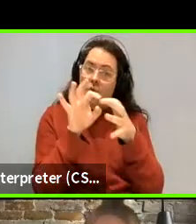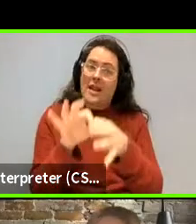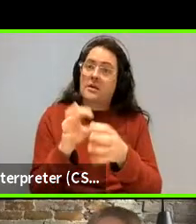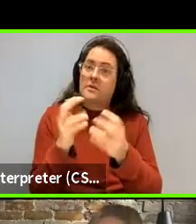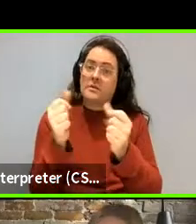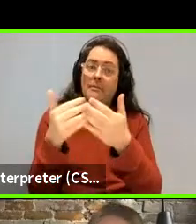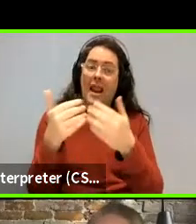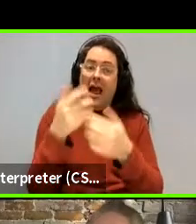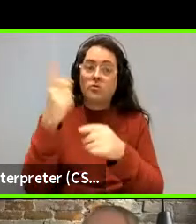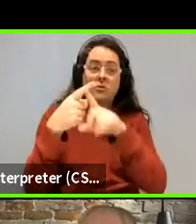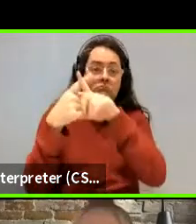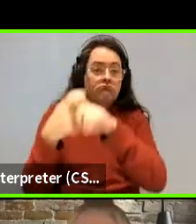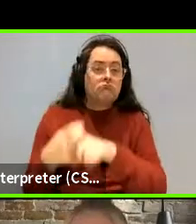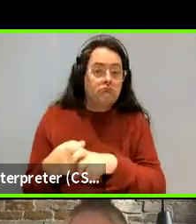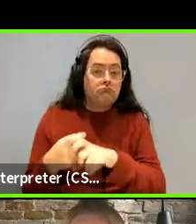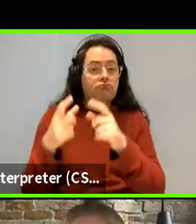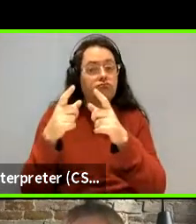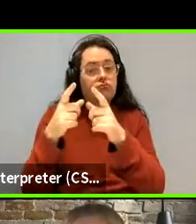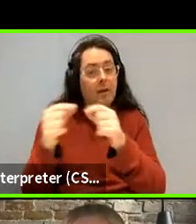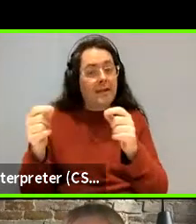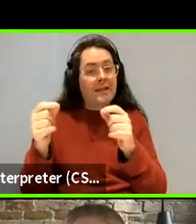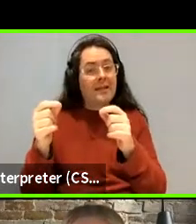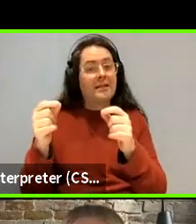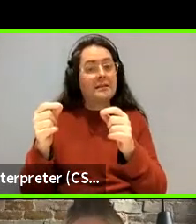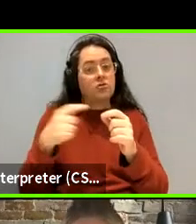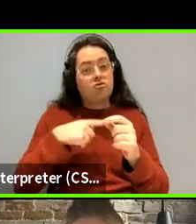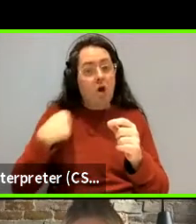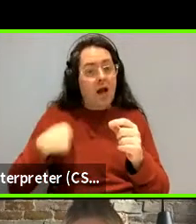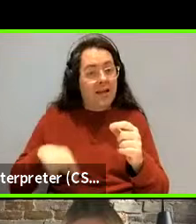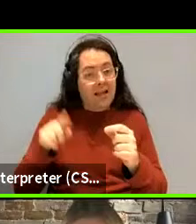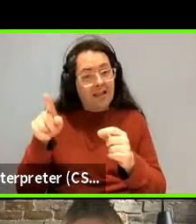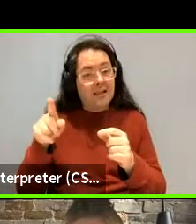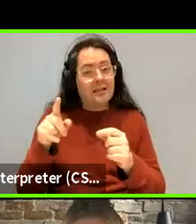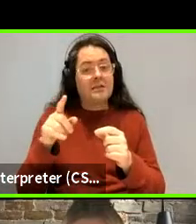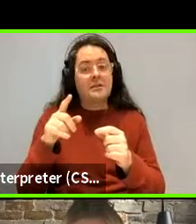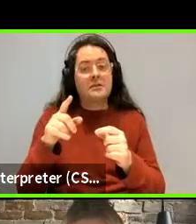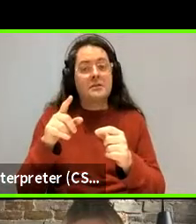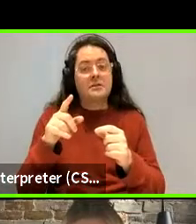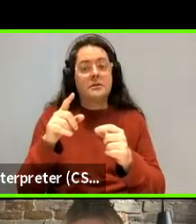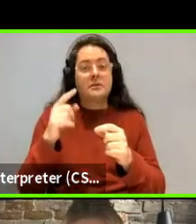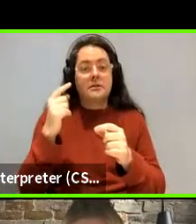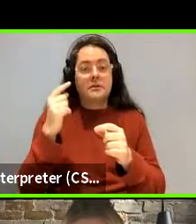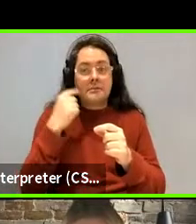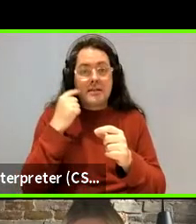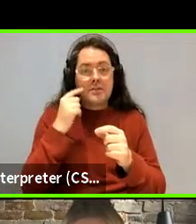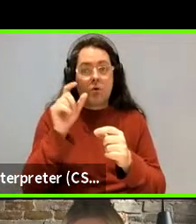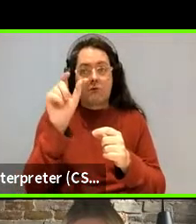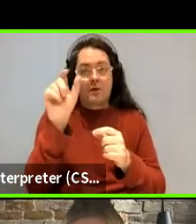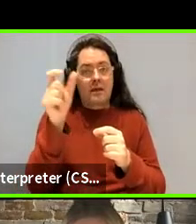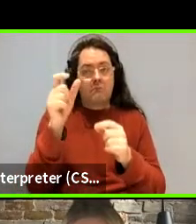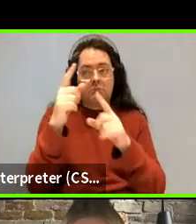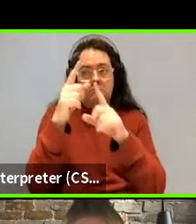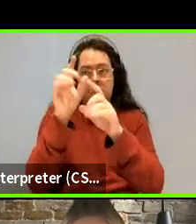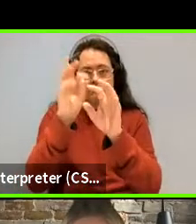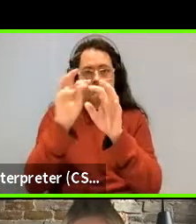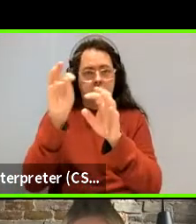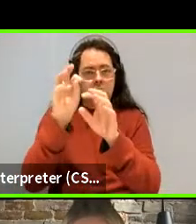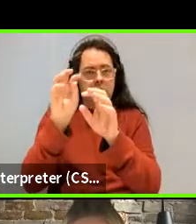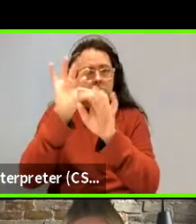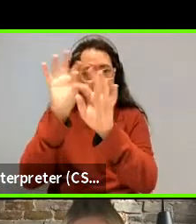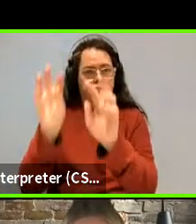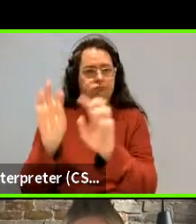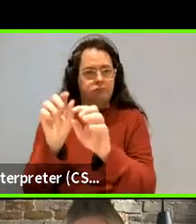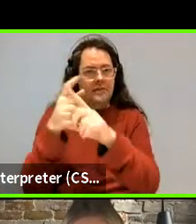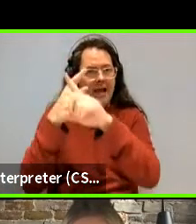have characters. So Chinese and Japanese in terms of predictability, predicting simplicity of character, possibly. I guess so.